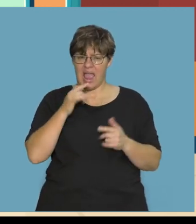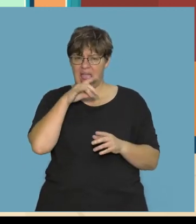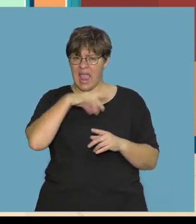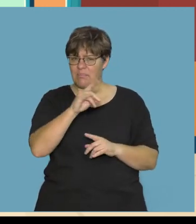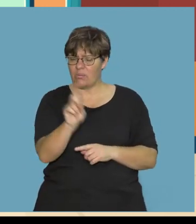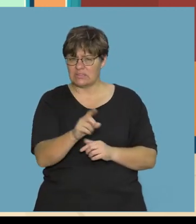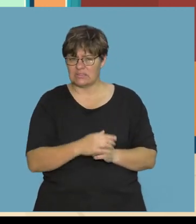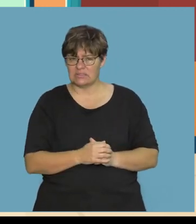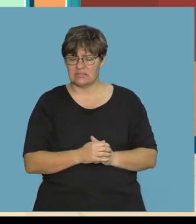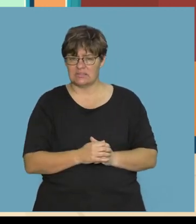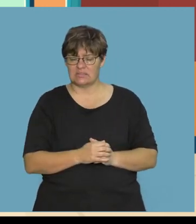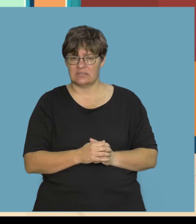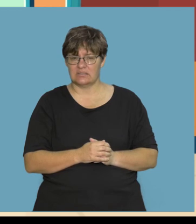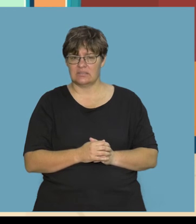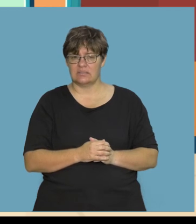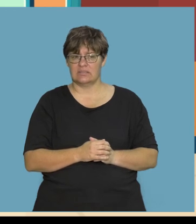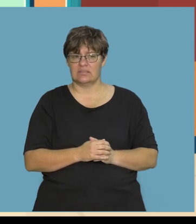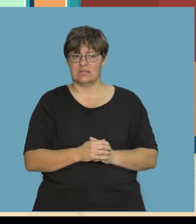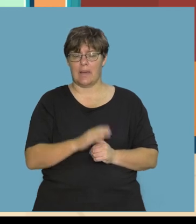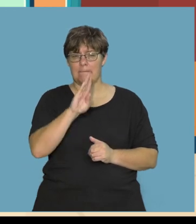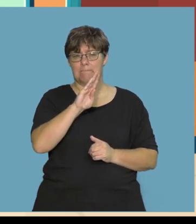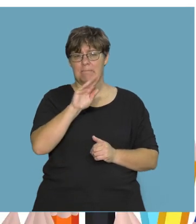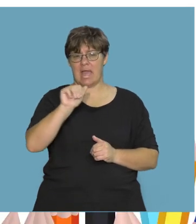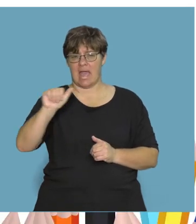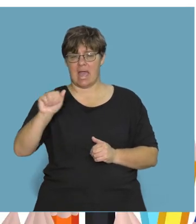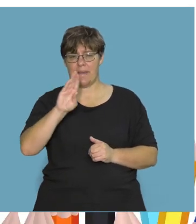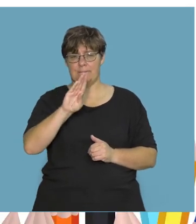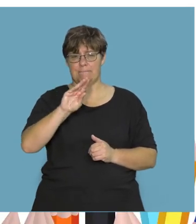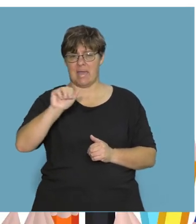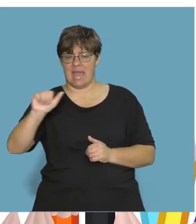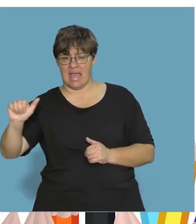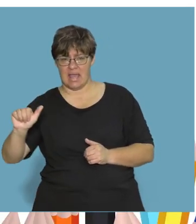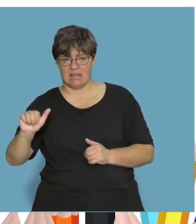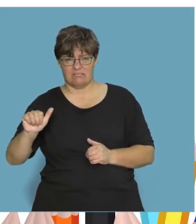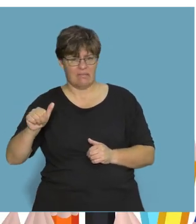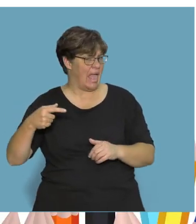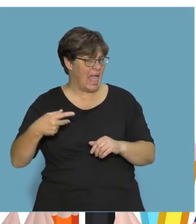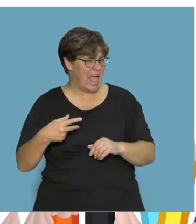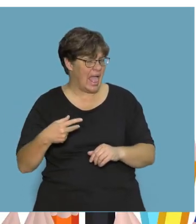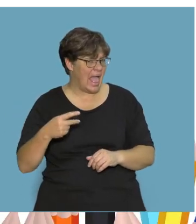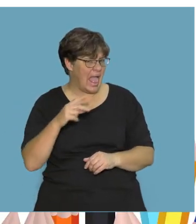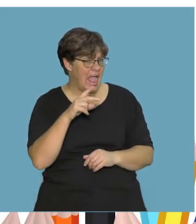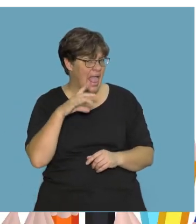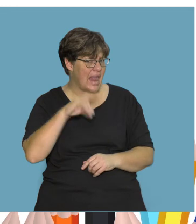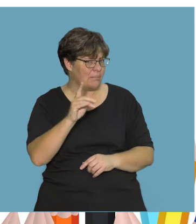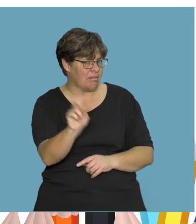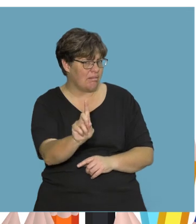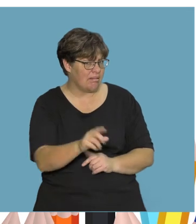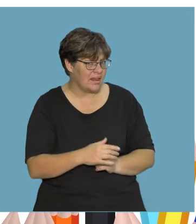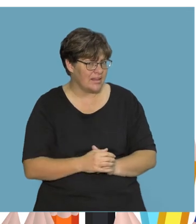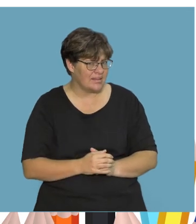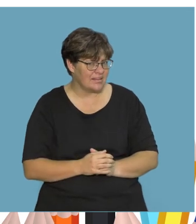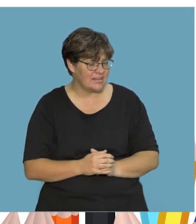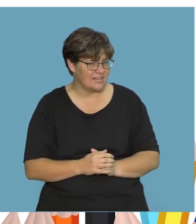makes that sound. Ready? Baaah! Baaah! Baaah! Baaah!